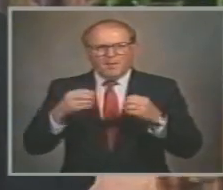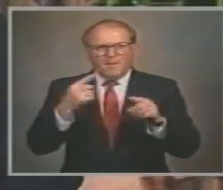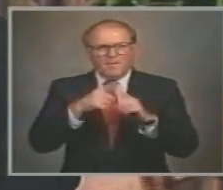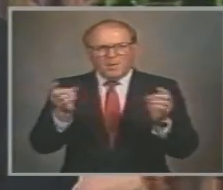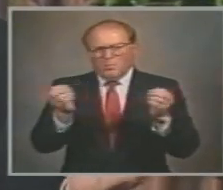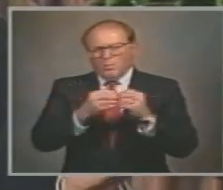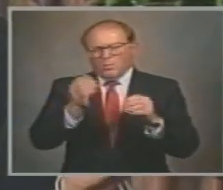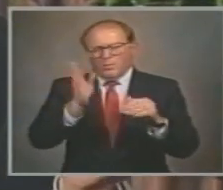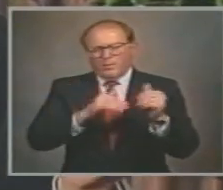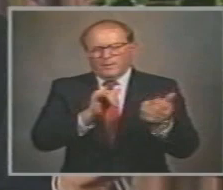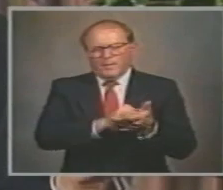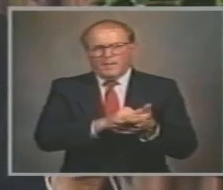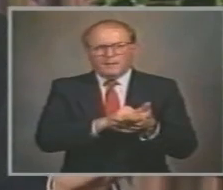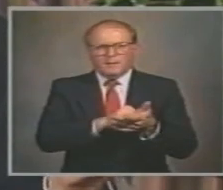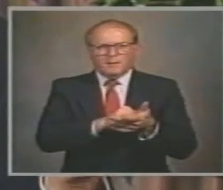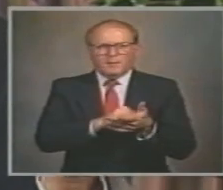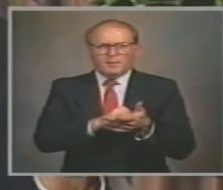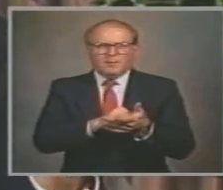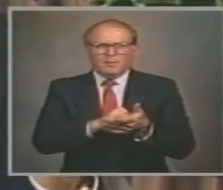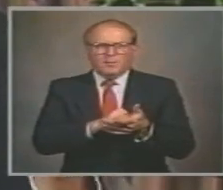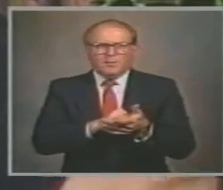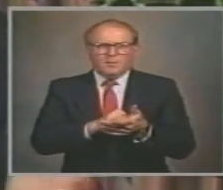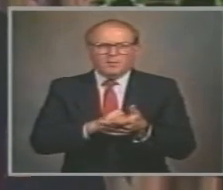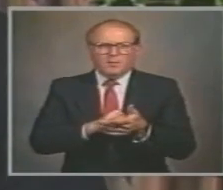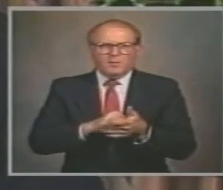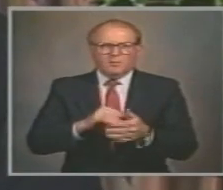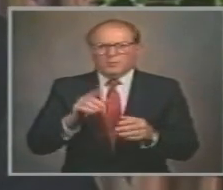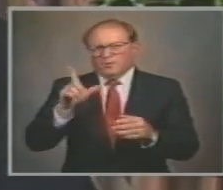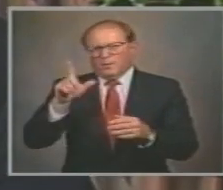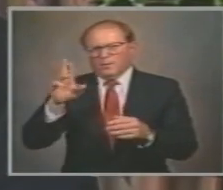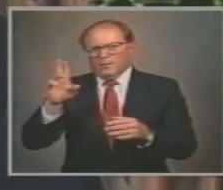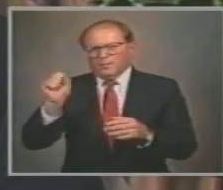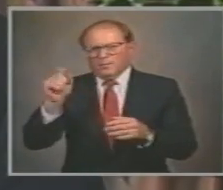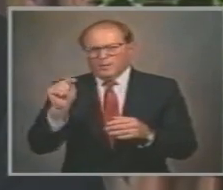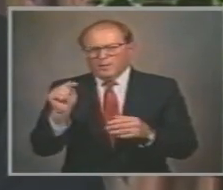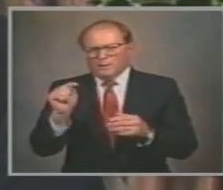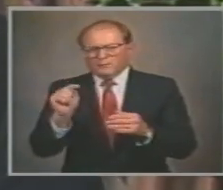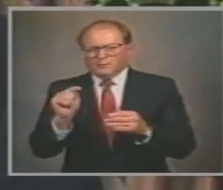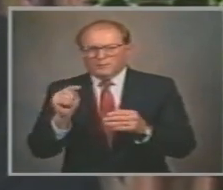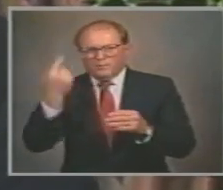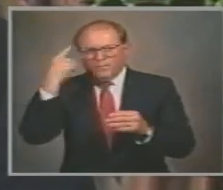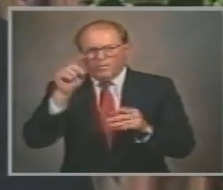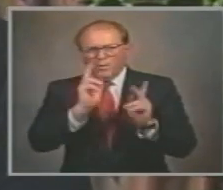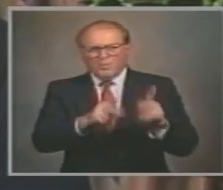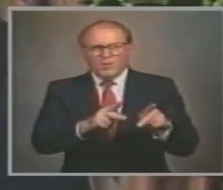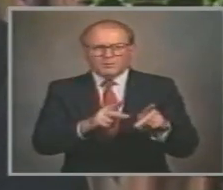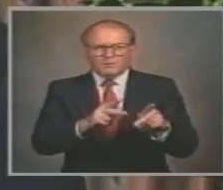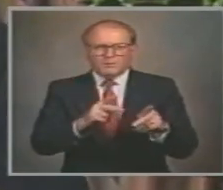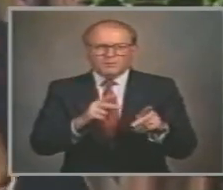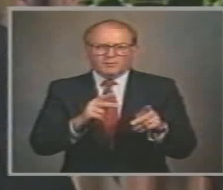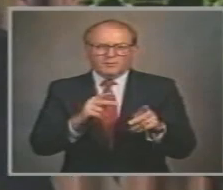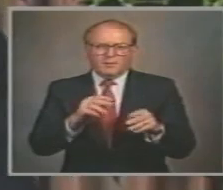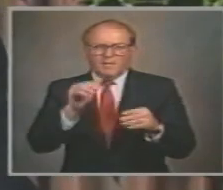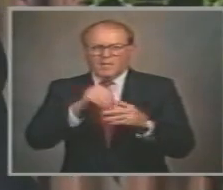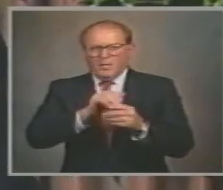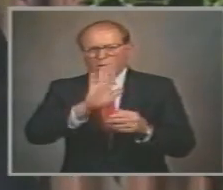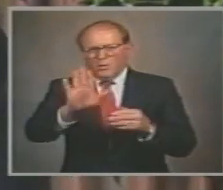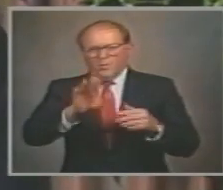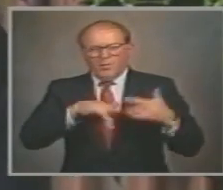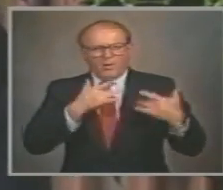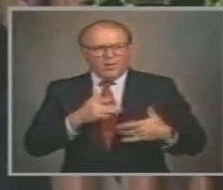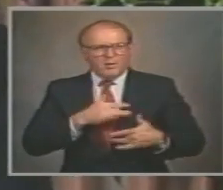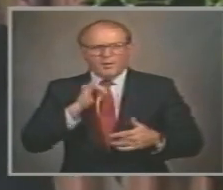that even Is to lust after a person Where they're already in his heart That's unacceptable